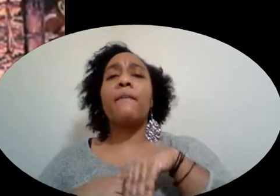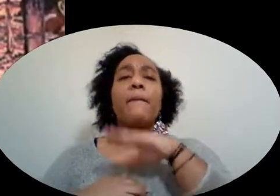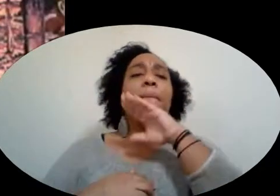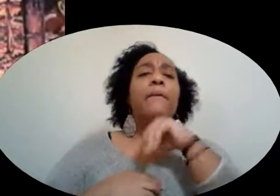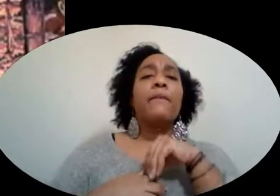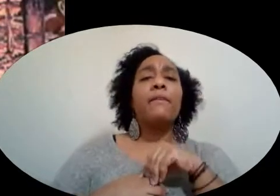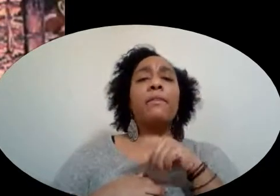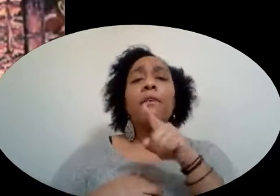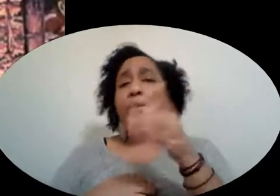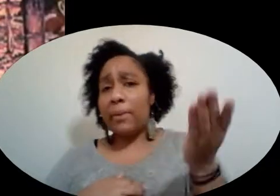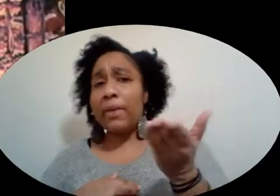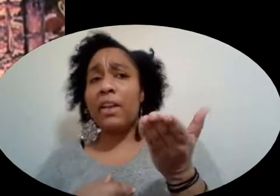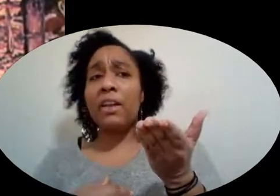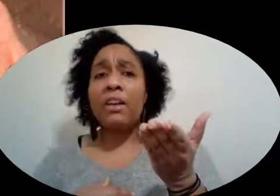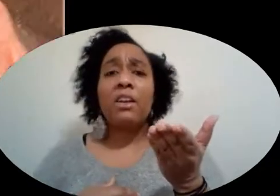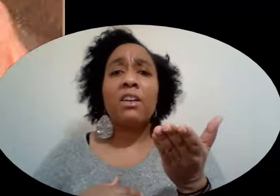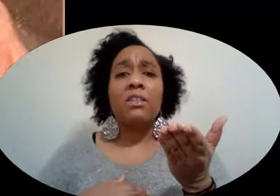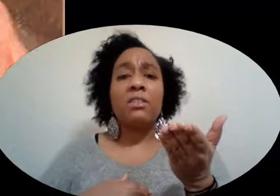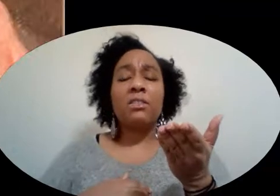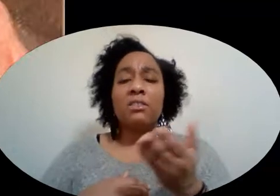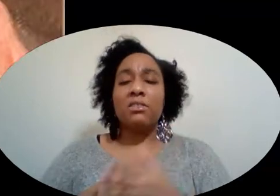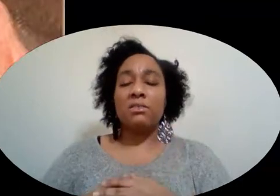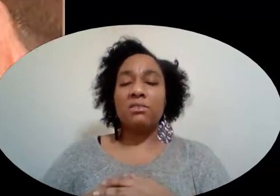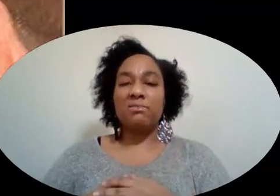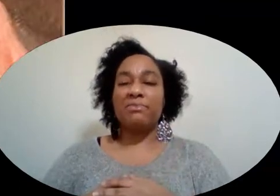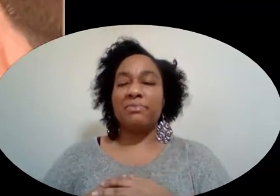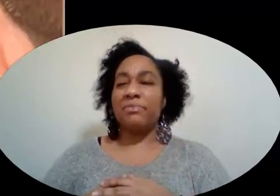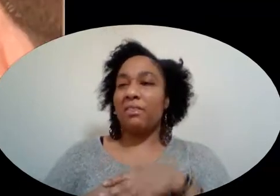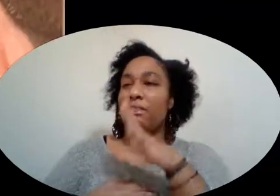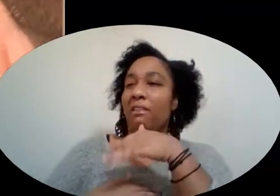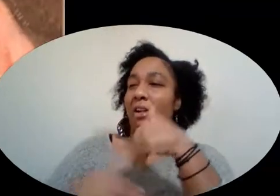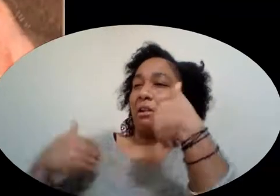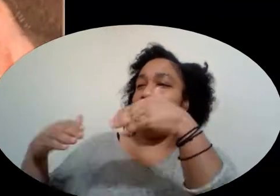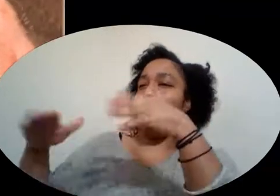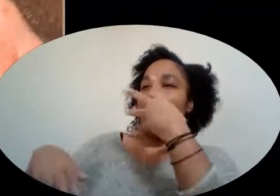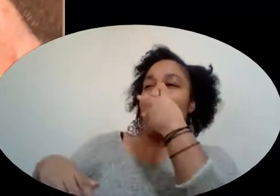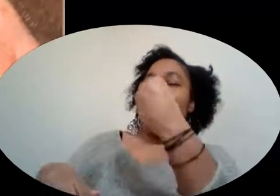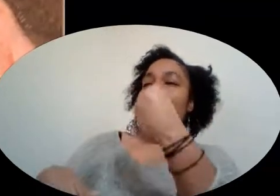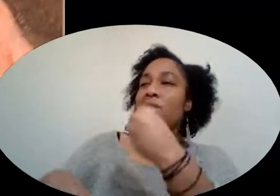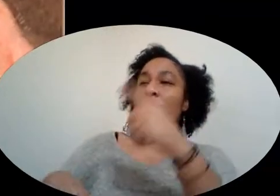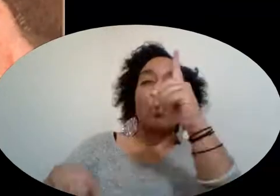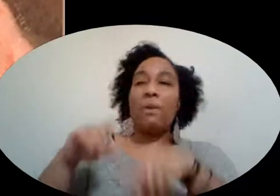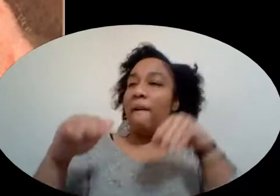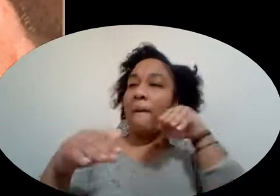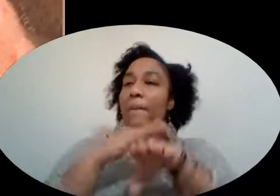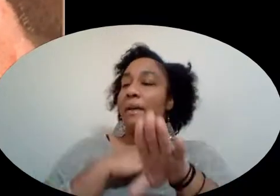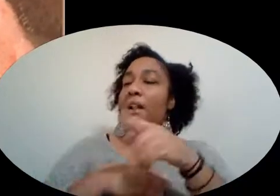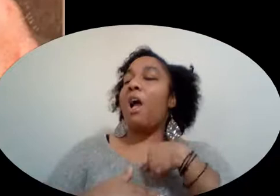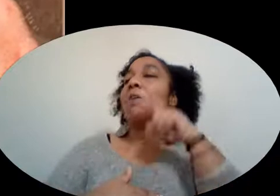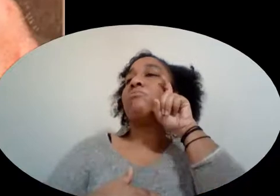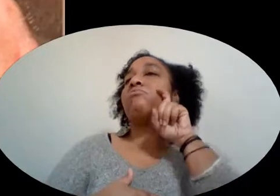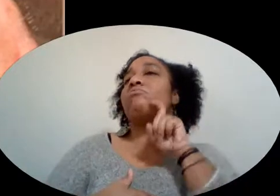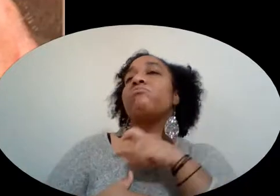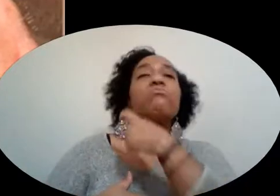Pig Are you in? He yelled back Go away, wolf You can't come in I'm